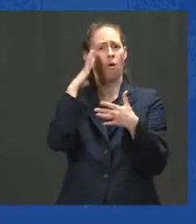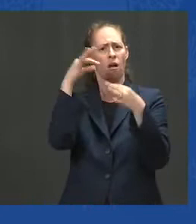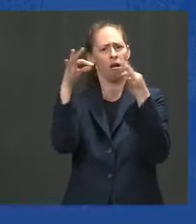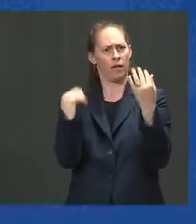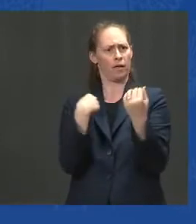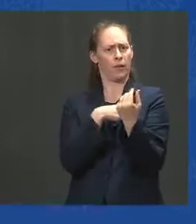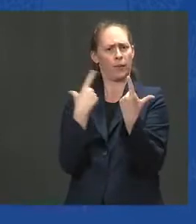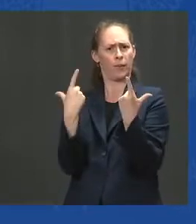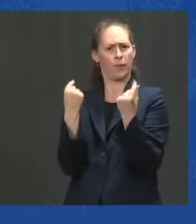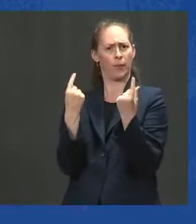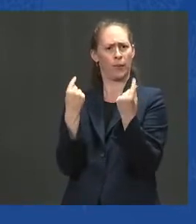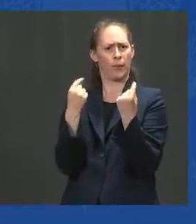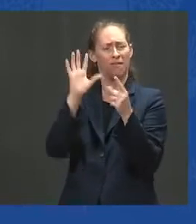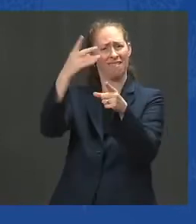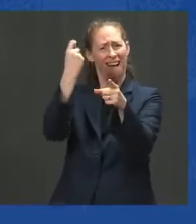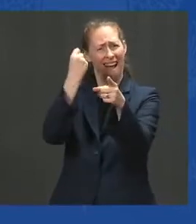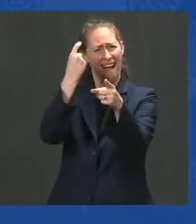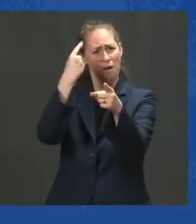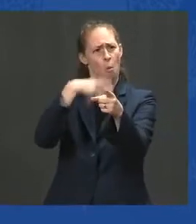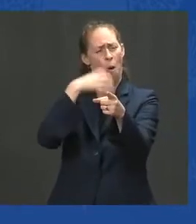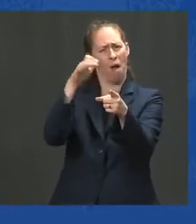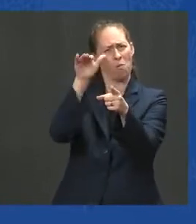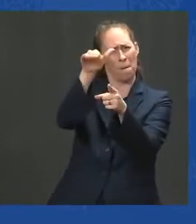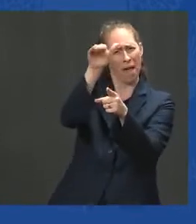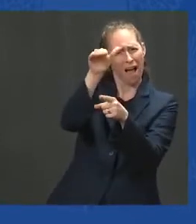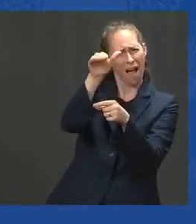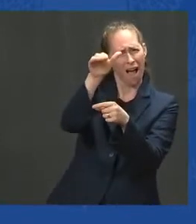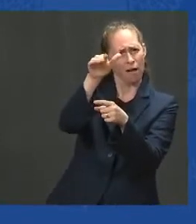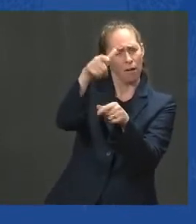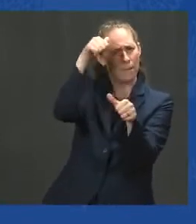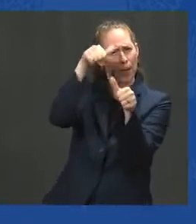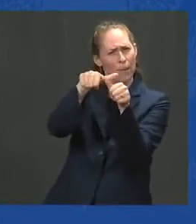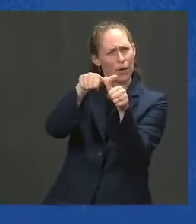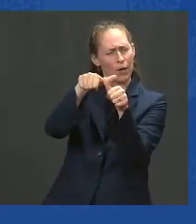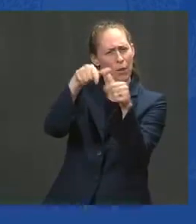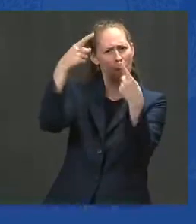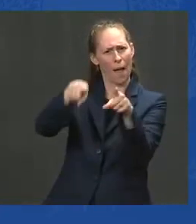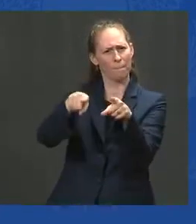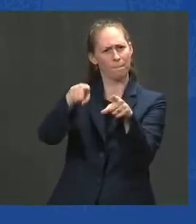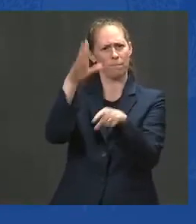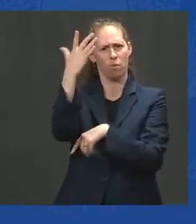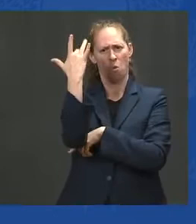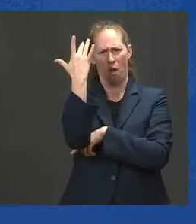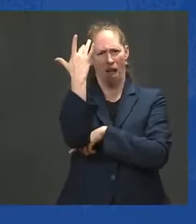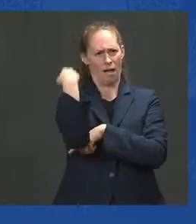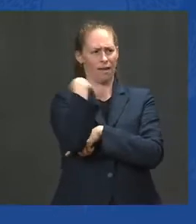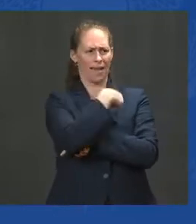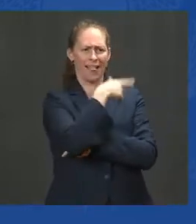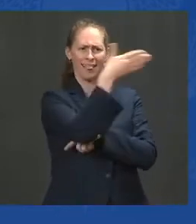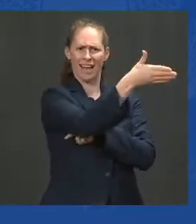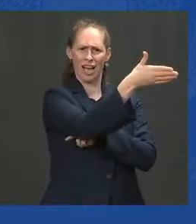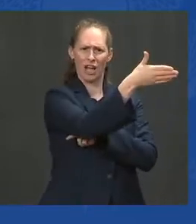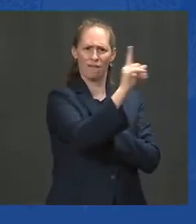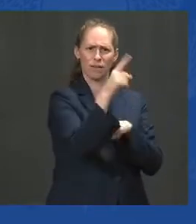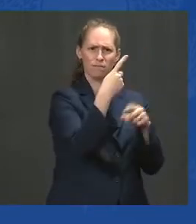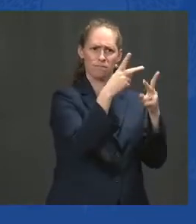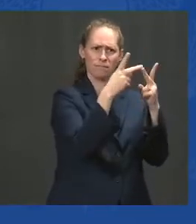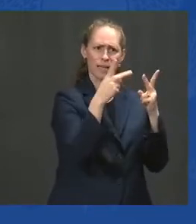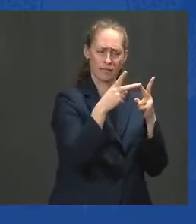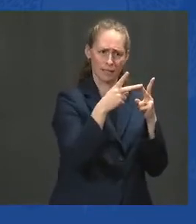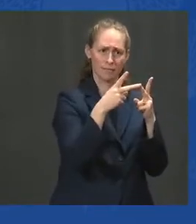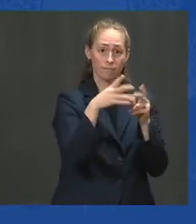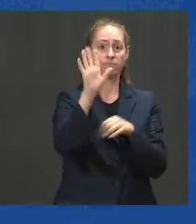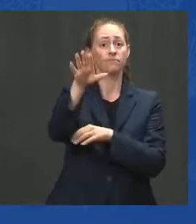America's interests are in Afghanistan. We went to Afghanistan almost 20 years ago with clear